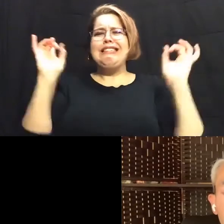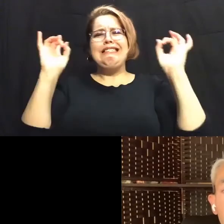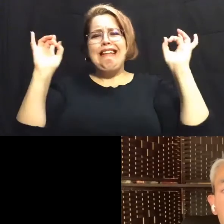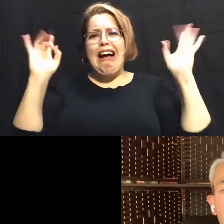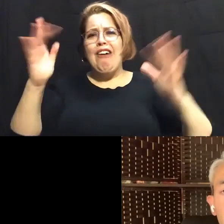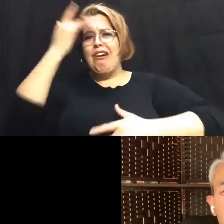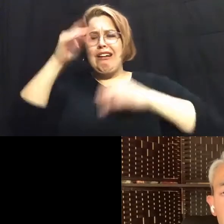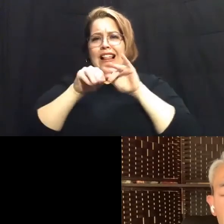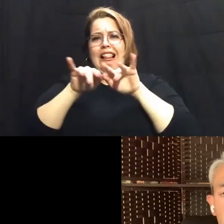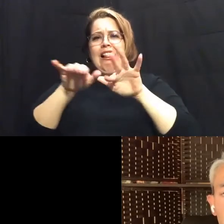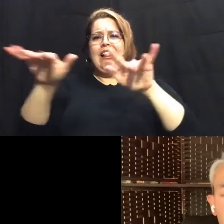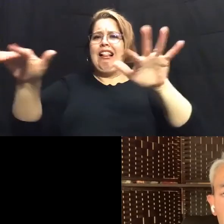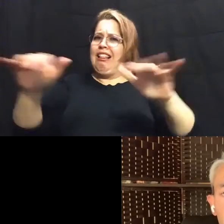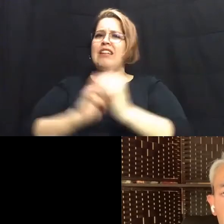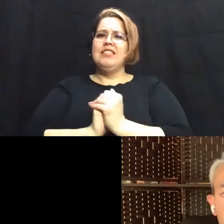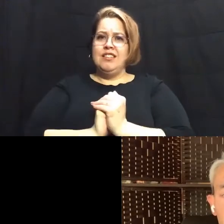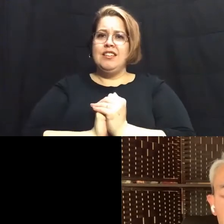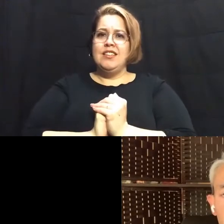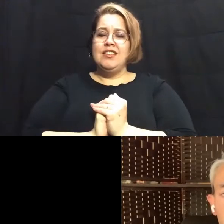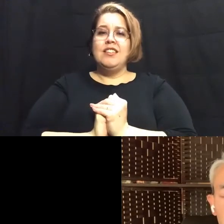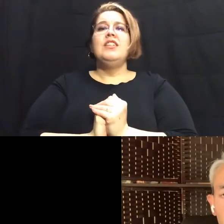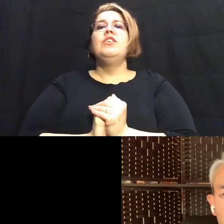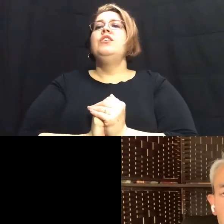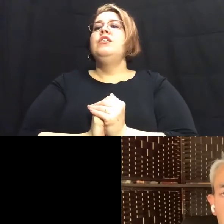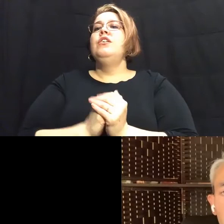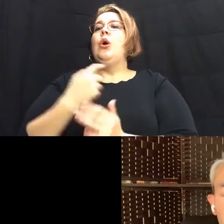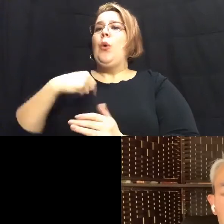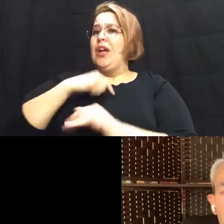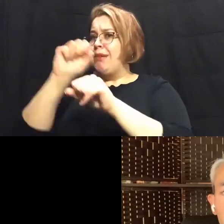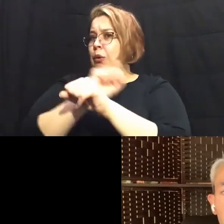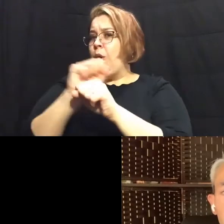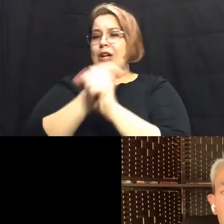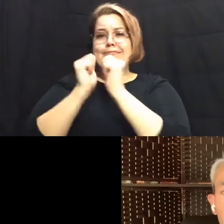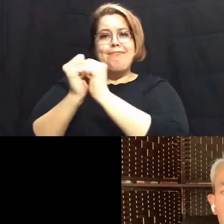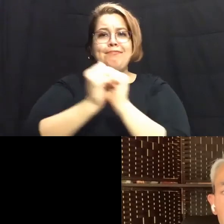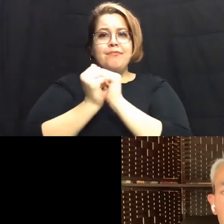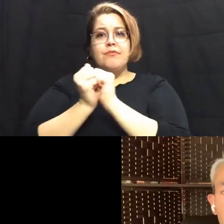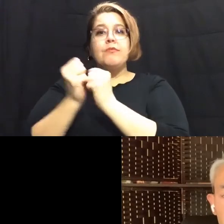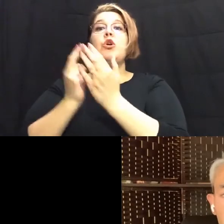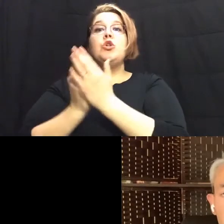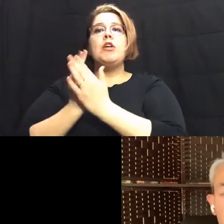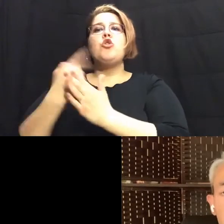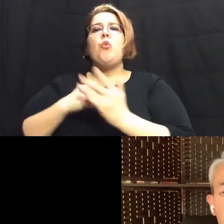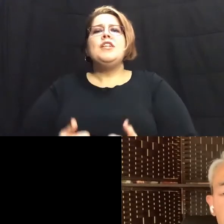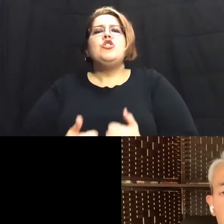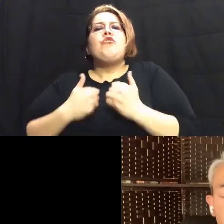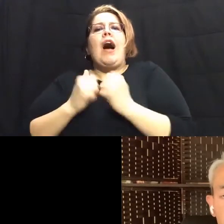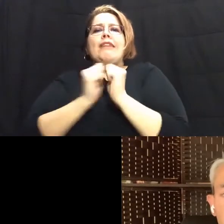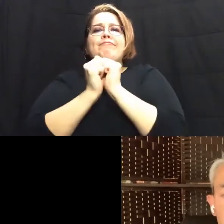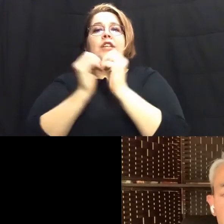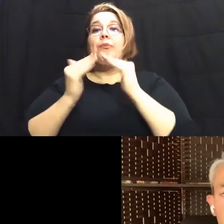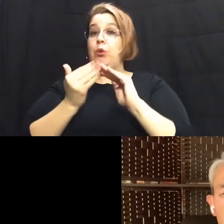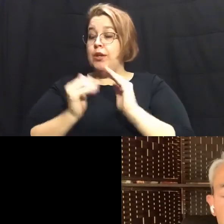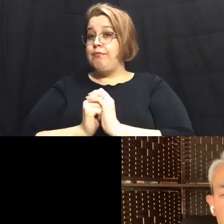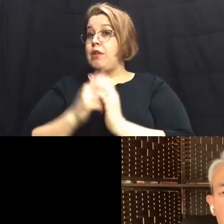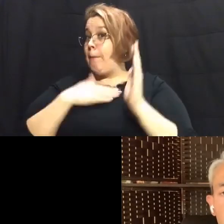however uh so we have been uh and we have been working together to ensure that we survive as a community what i'm